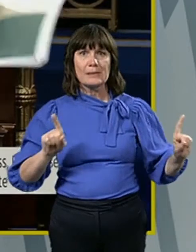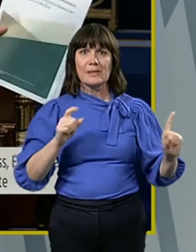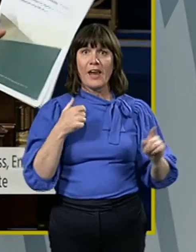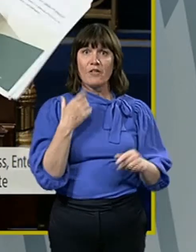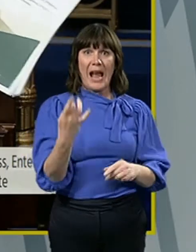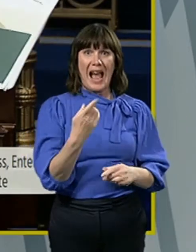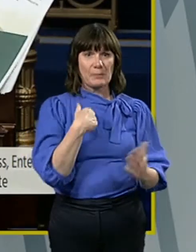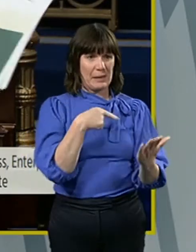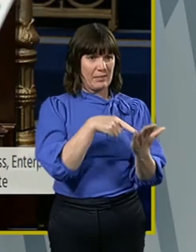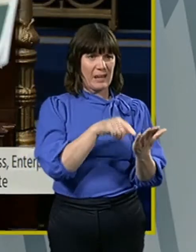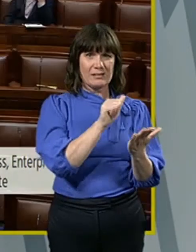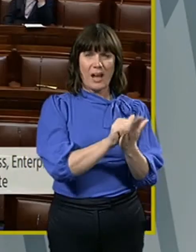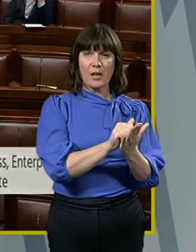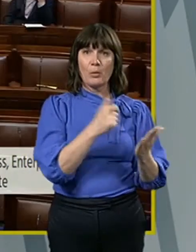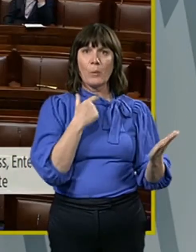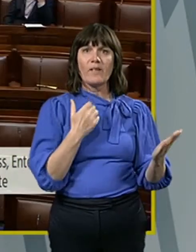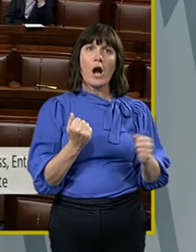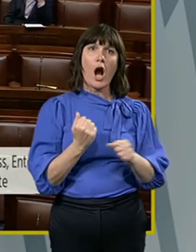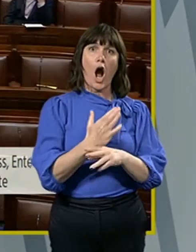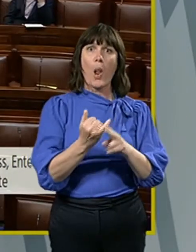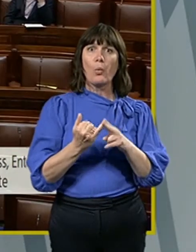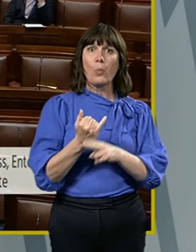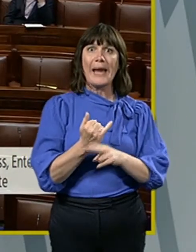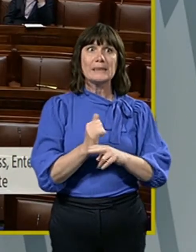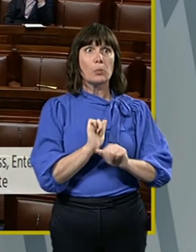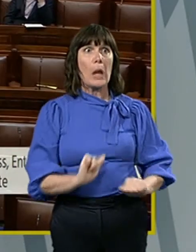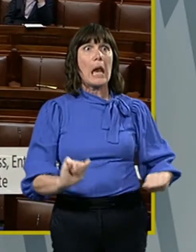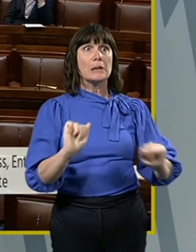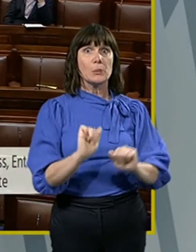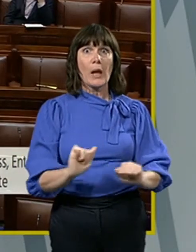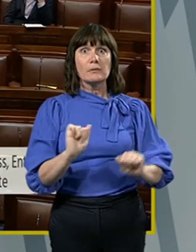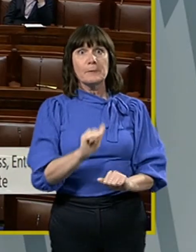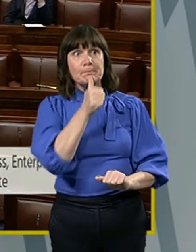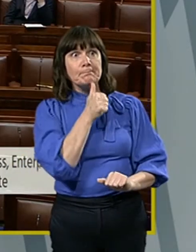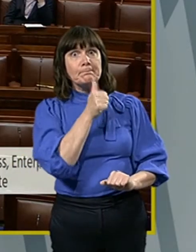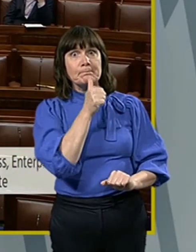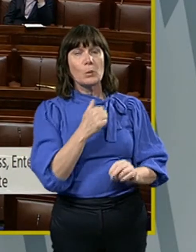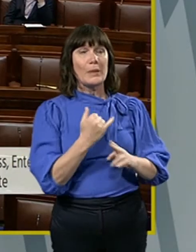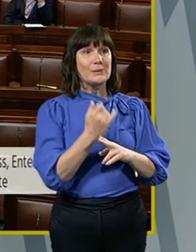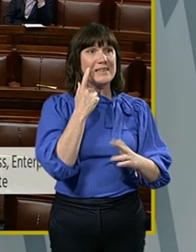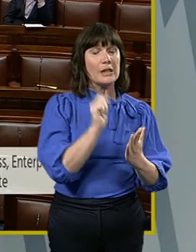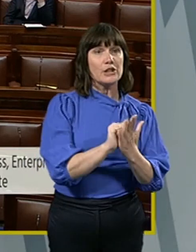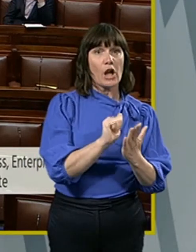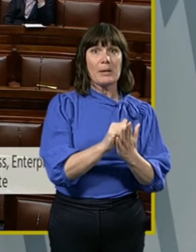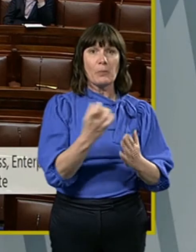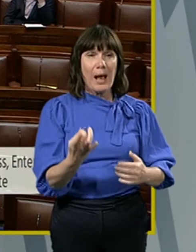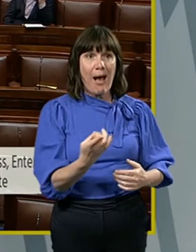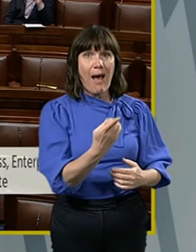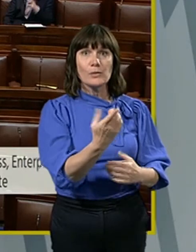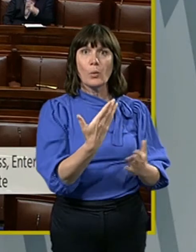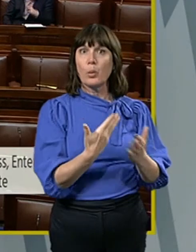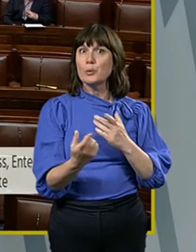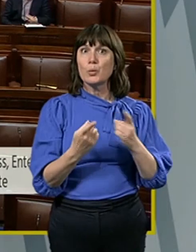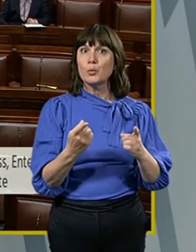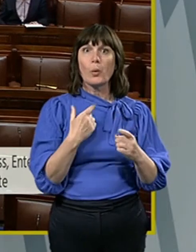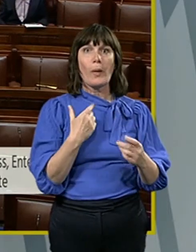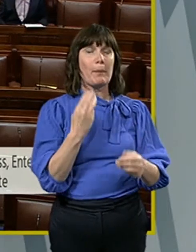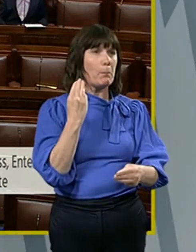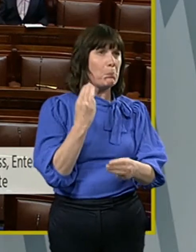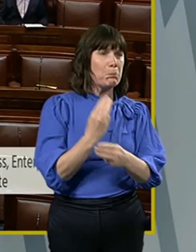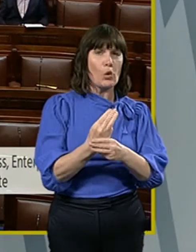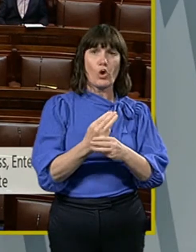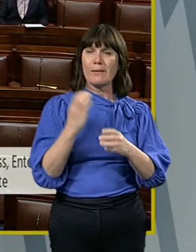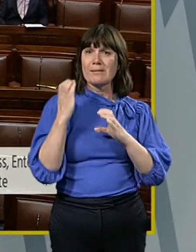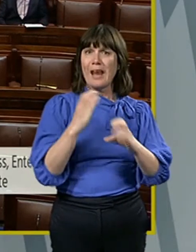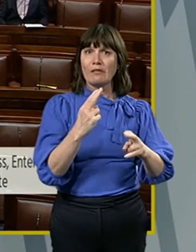ask me that is what this document, we have all waited with bated breath for this, having asked you for what you are going to do about the lack of protocol at work.